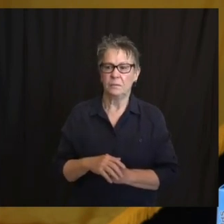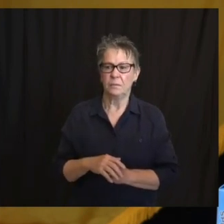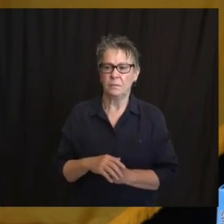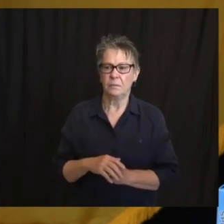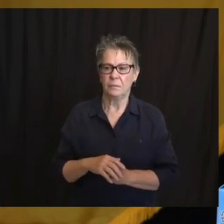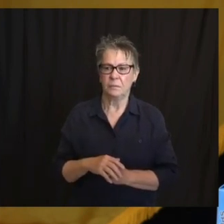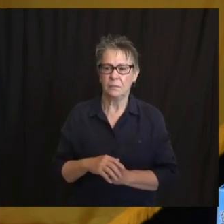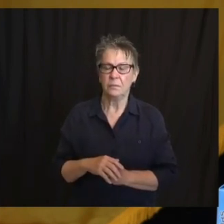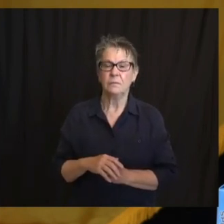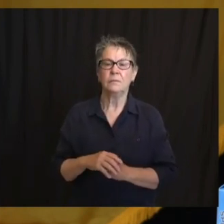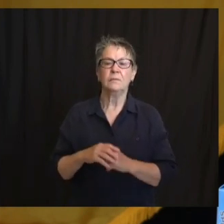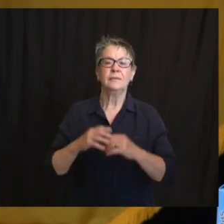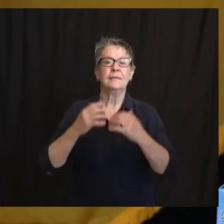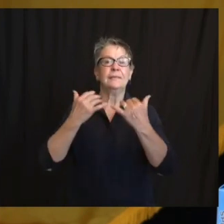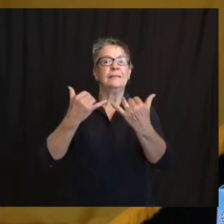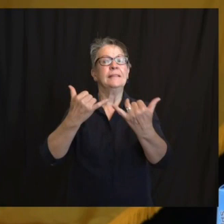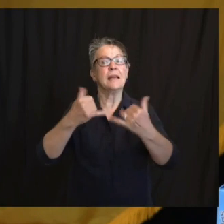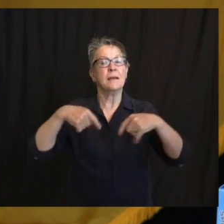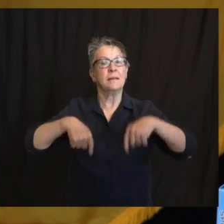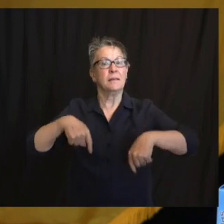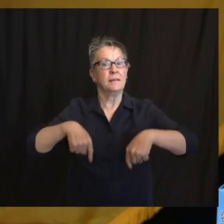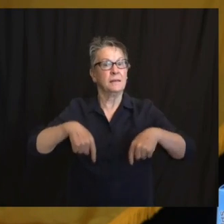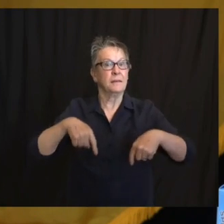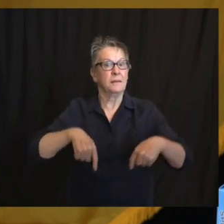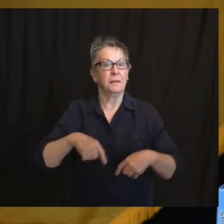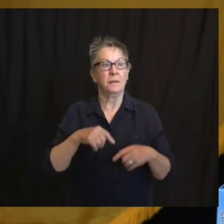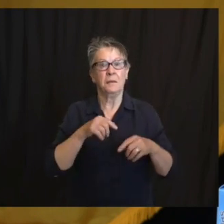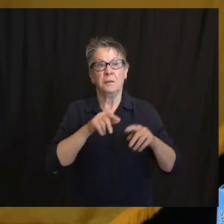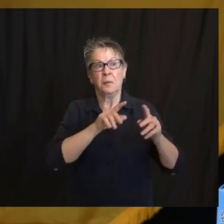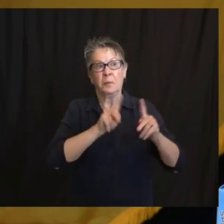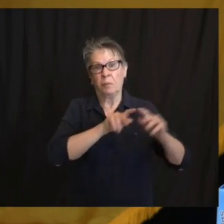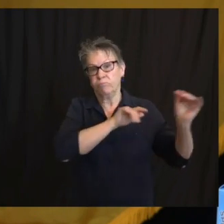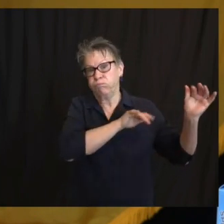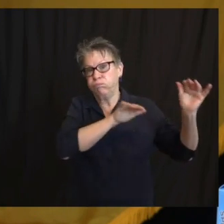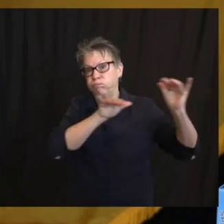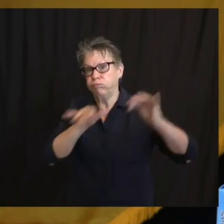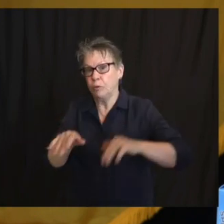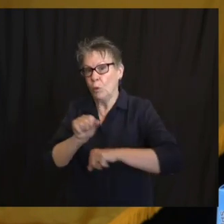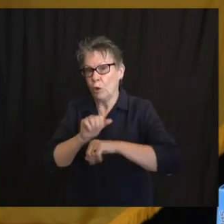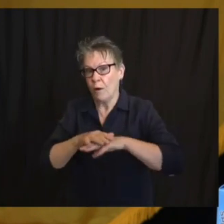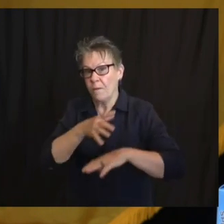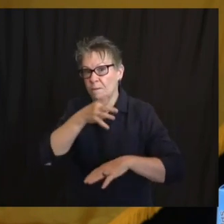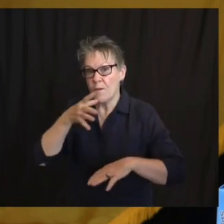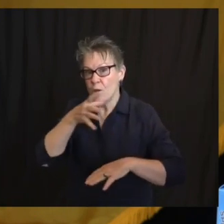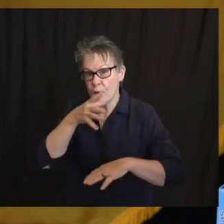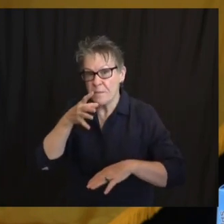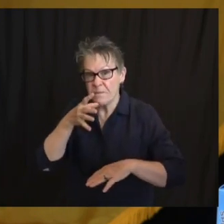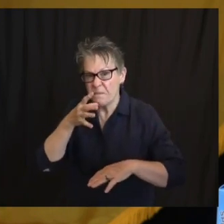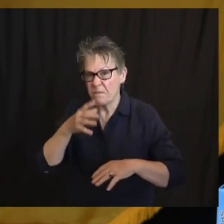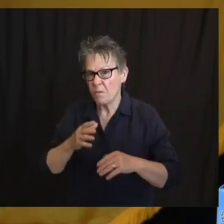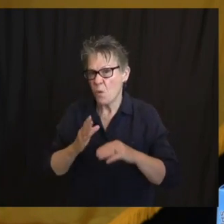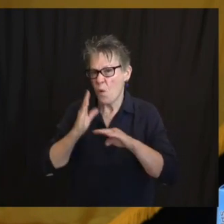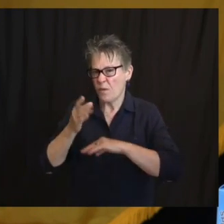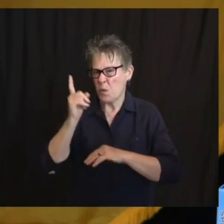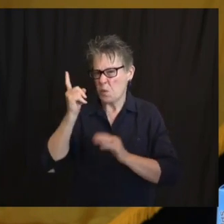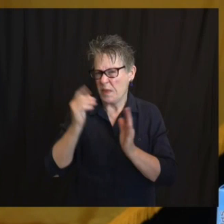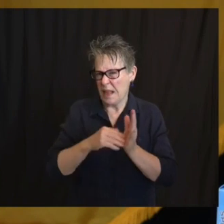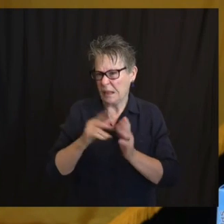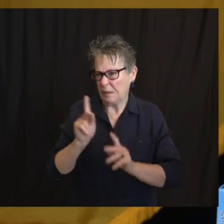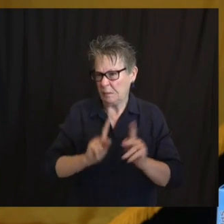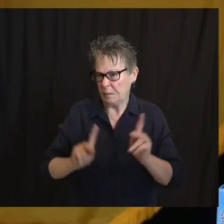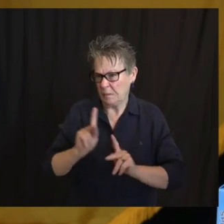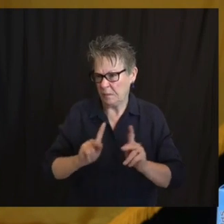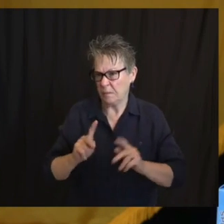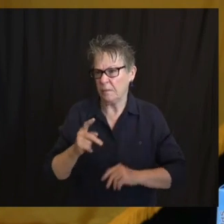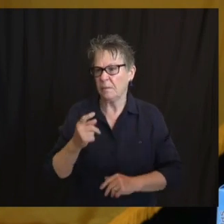11.6% positivity. And in our psych hospitals, 1,209 of